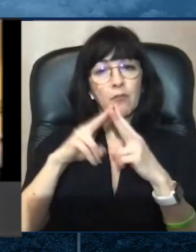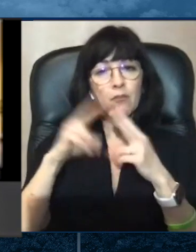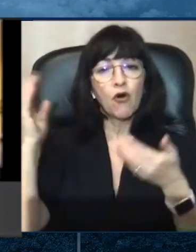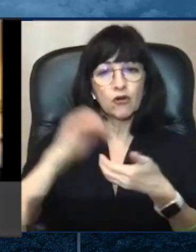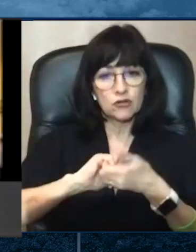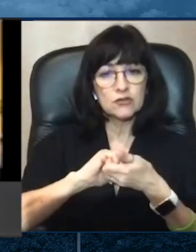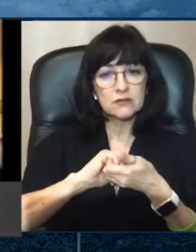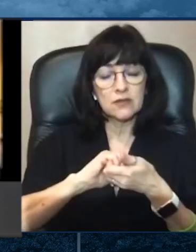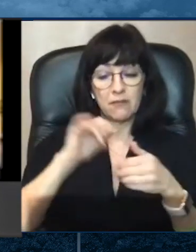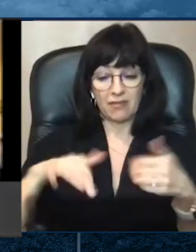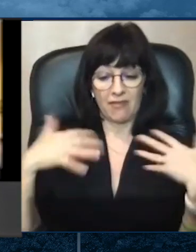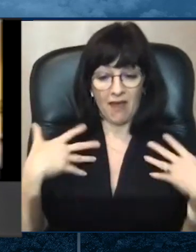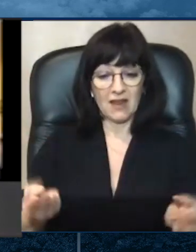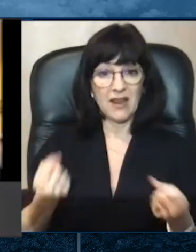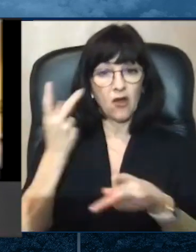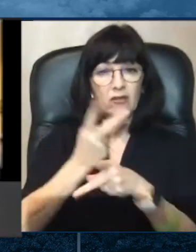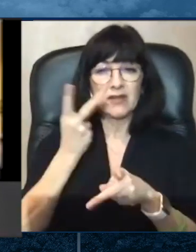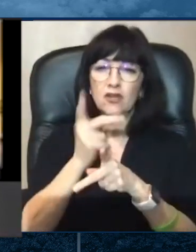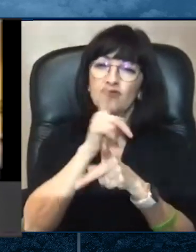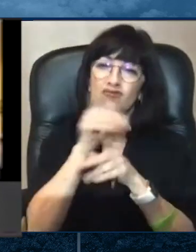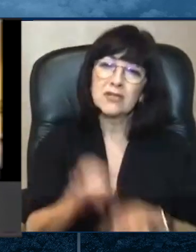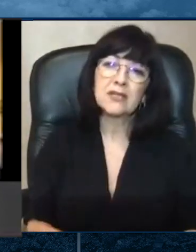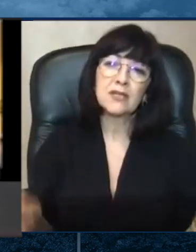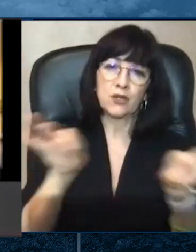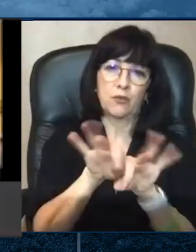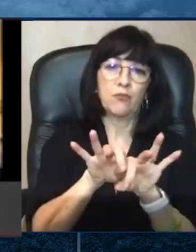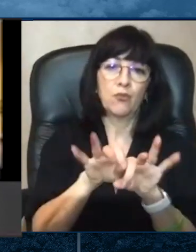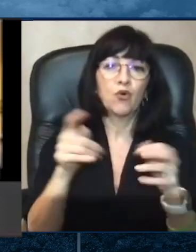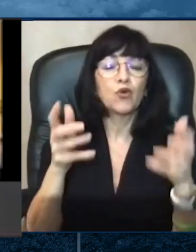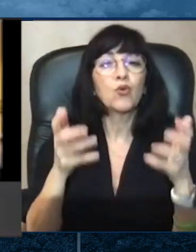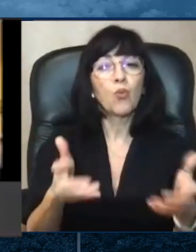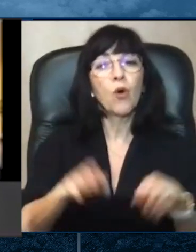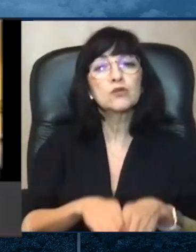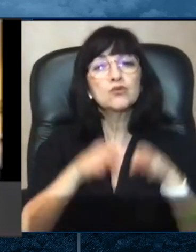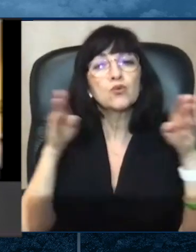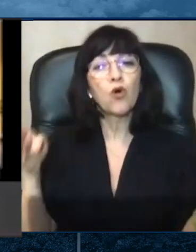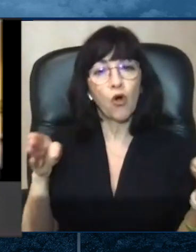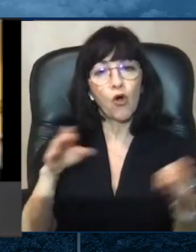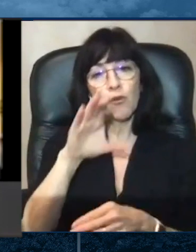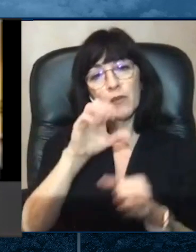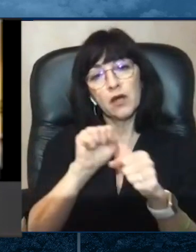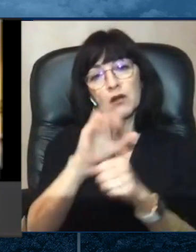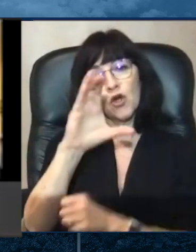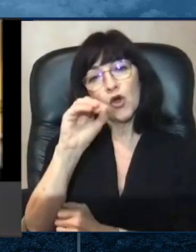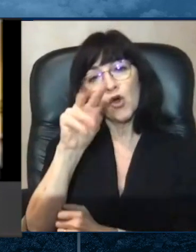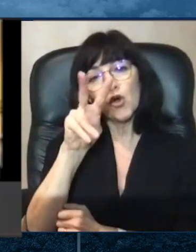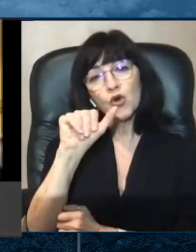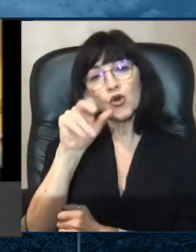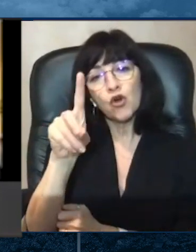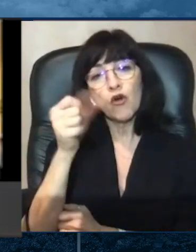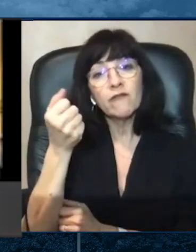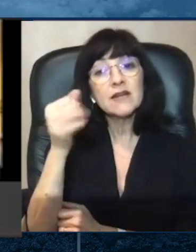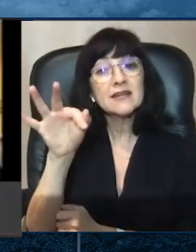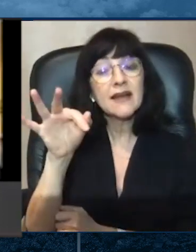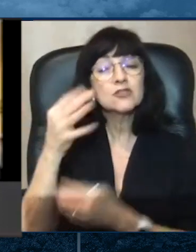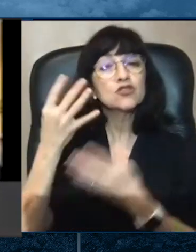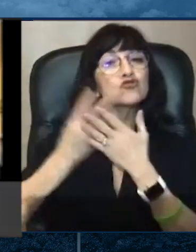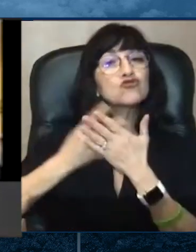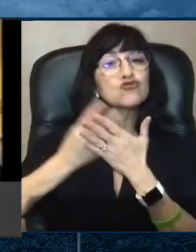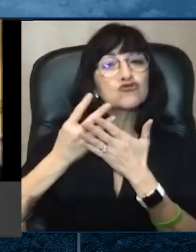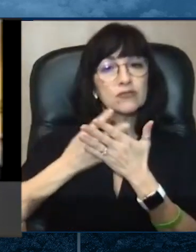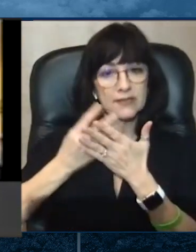Where they are hoping to open a COVID-19 screening station, they were looking for a space in the community